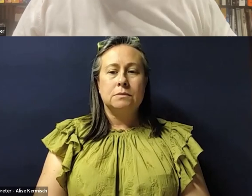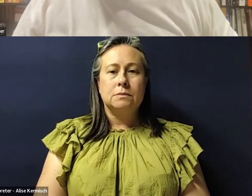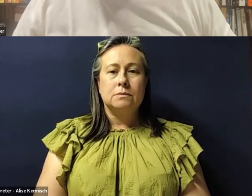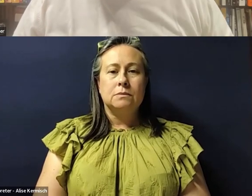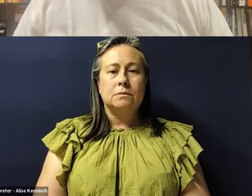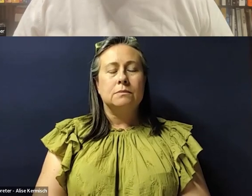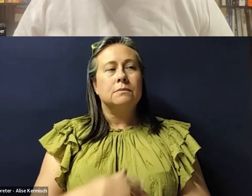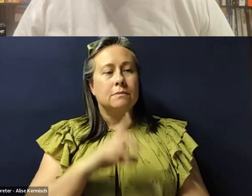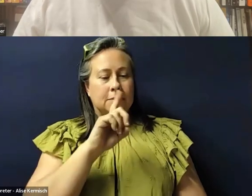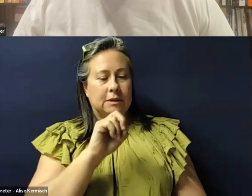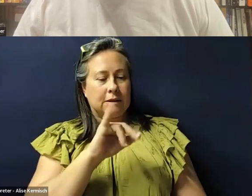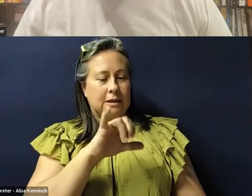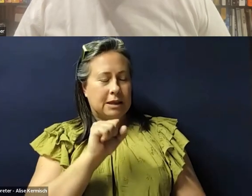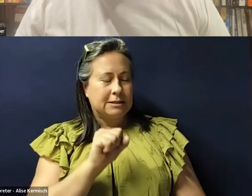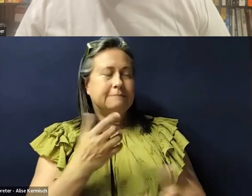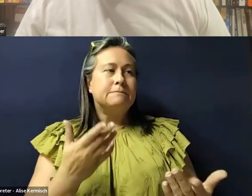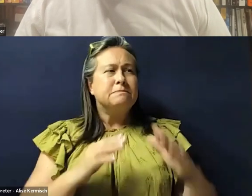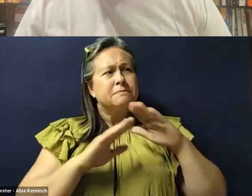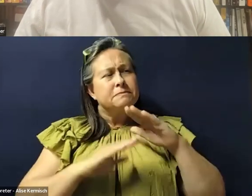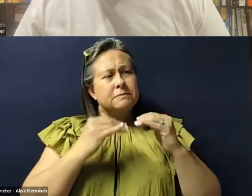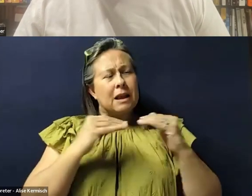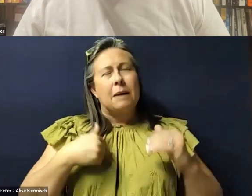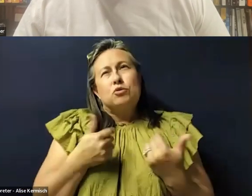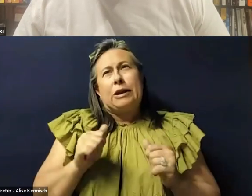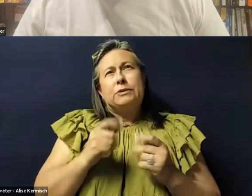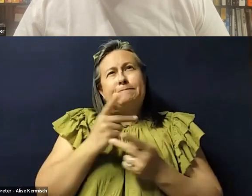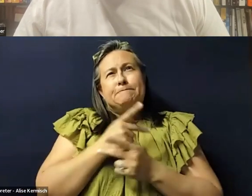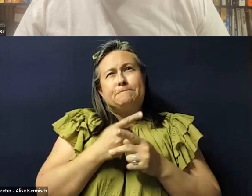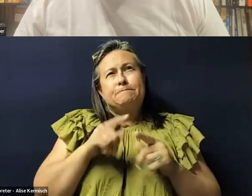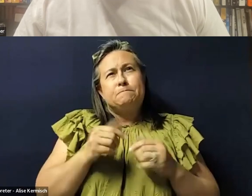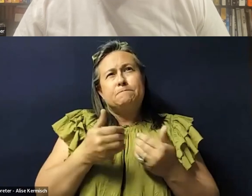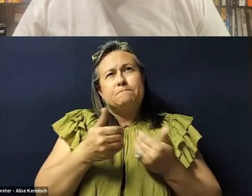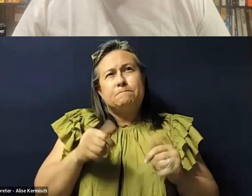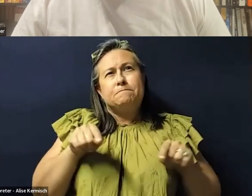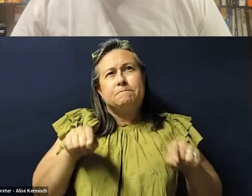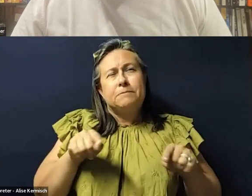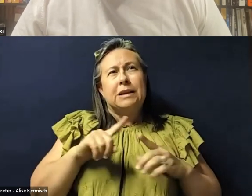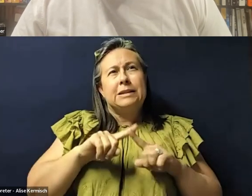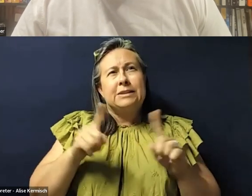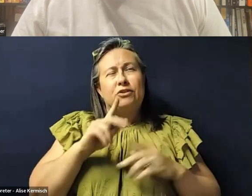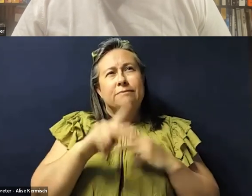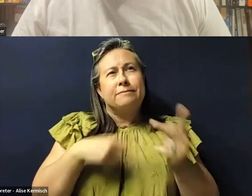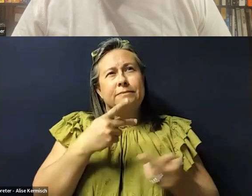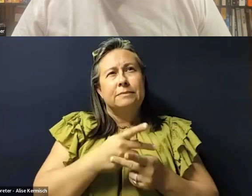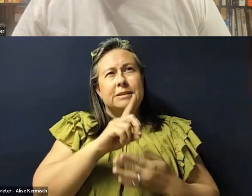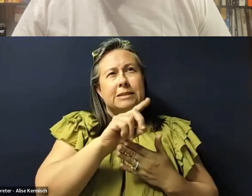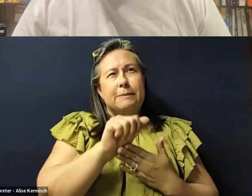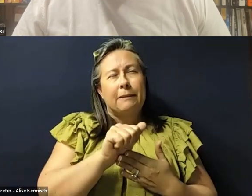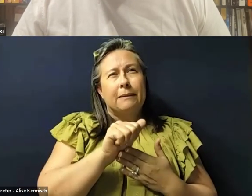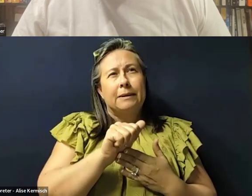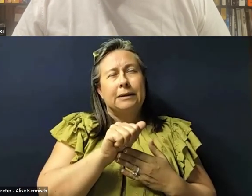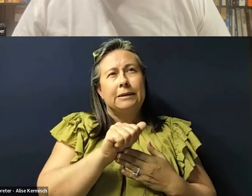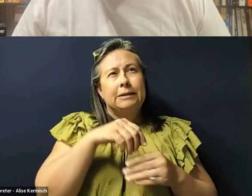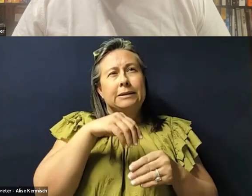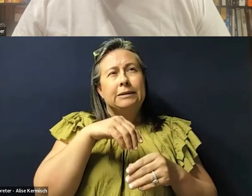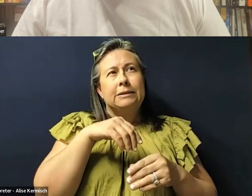sort of at the, the most basic level, the, I'm trying to make a distinction between, I guess, different, different kinds of disability at work in the literature,